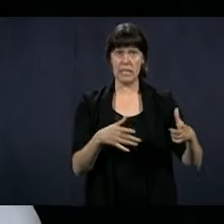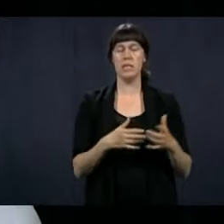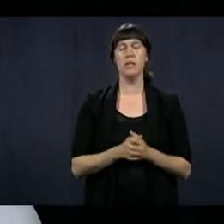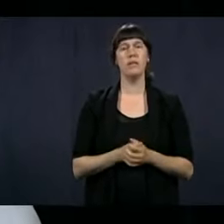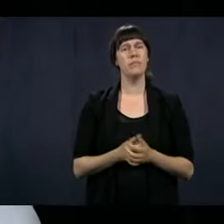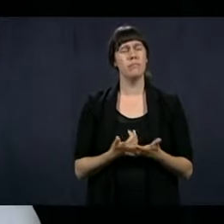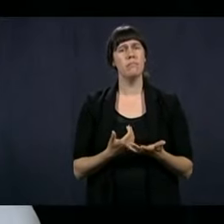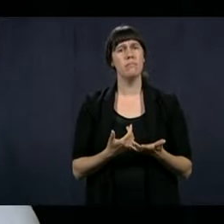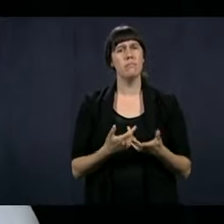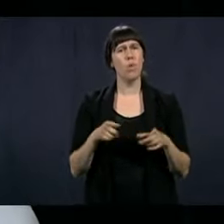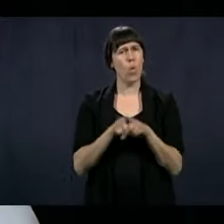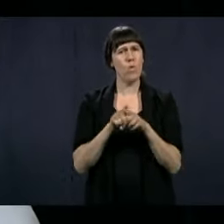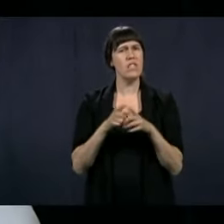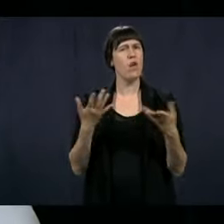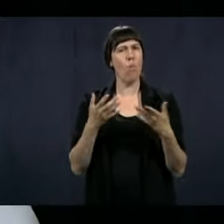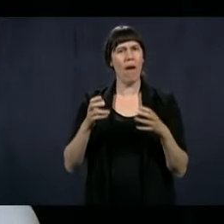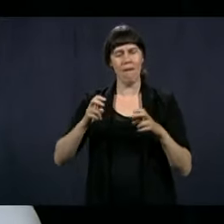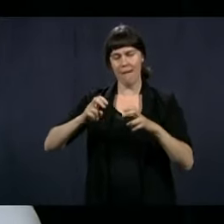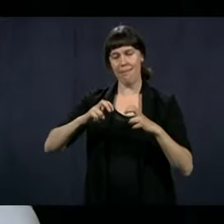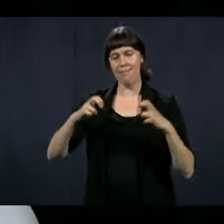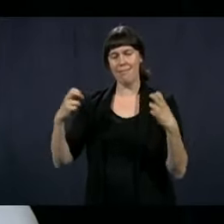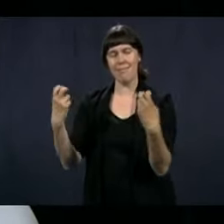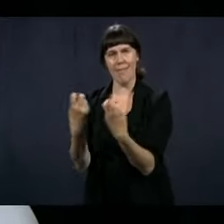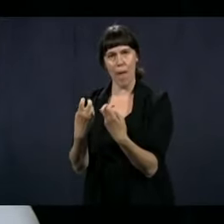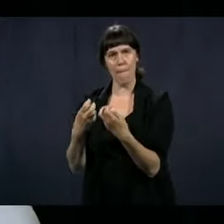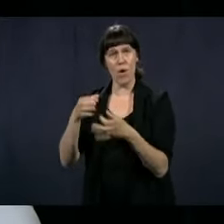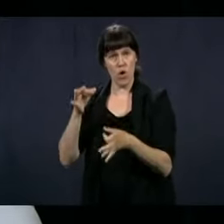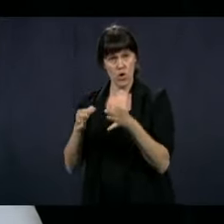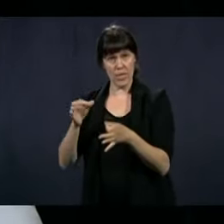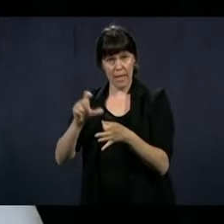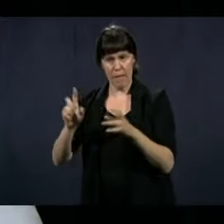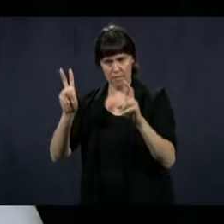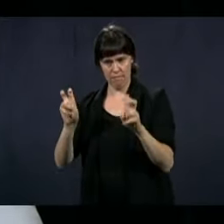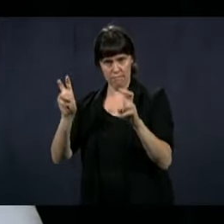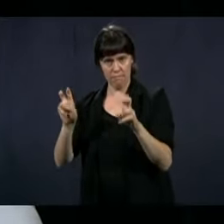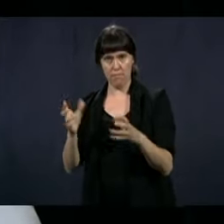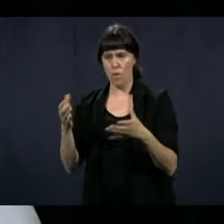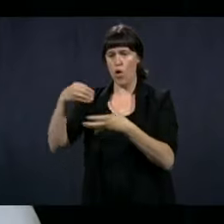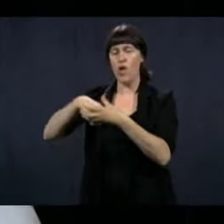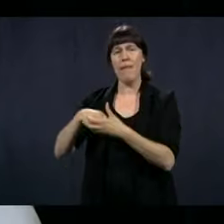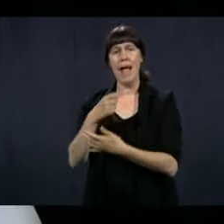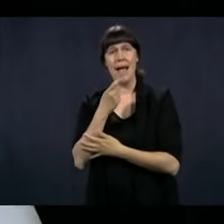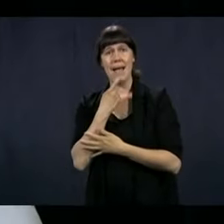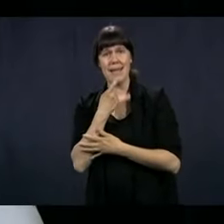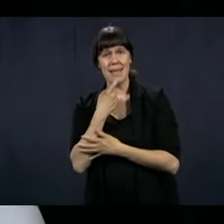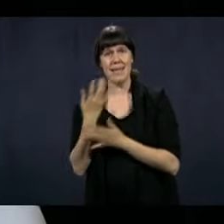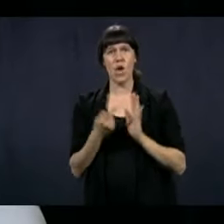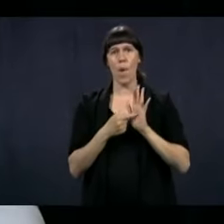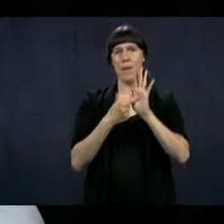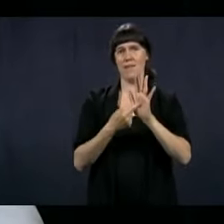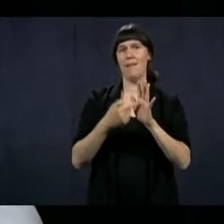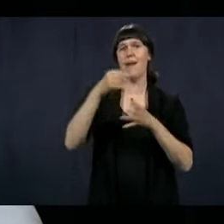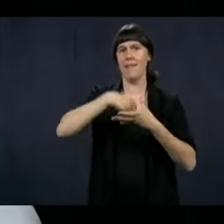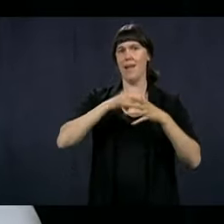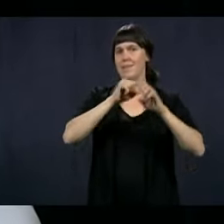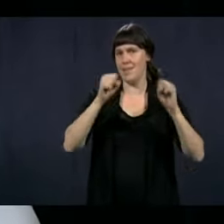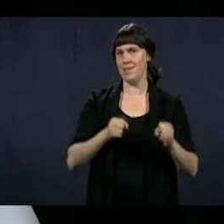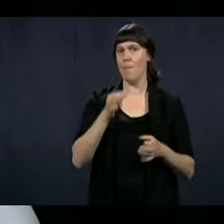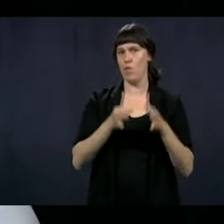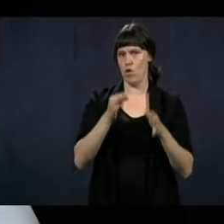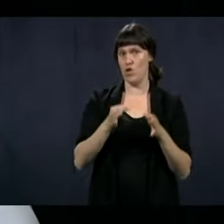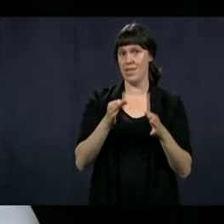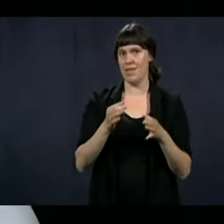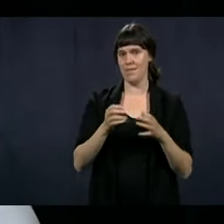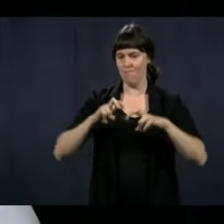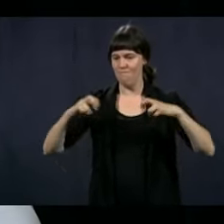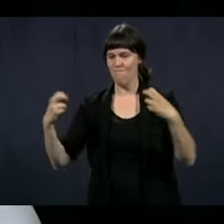So I have decided to launch Justice Quebec. It's a consultation instance that brings together the main actors in the legal